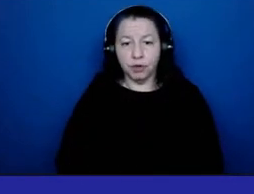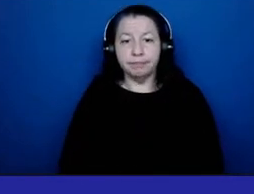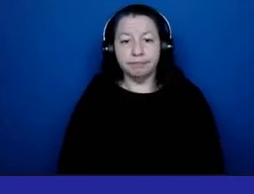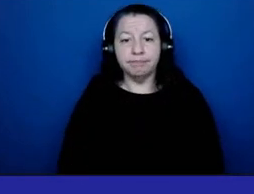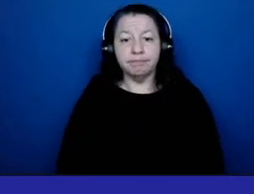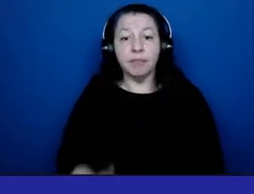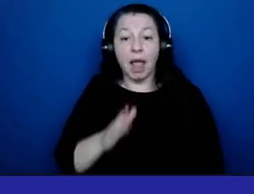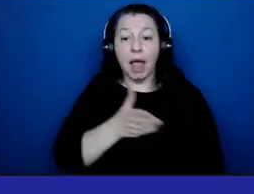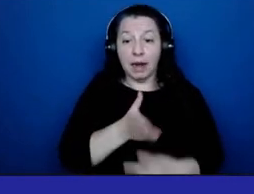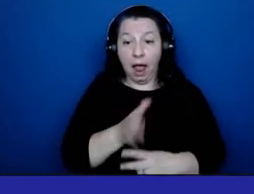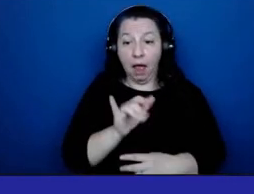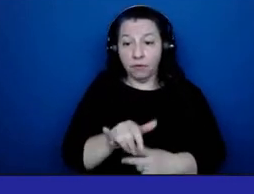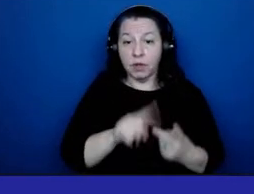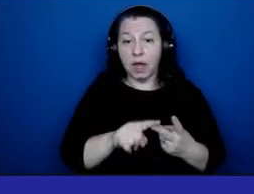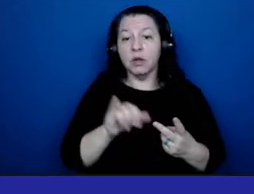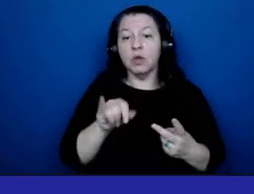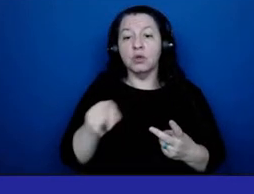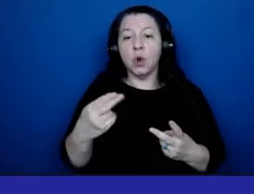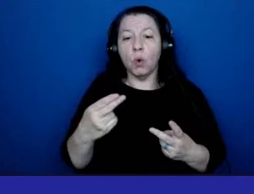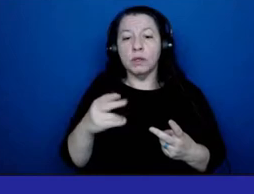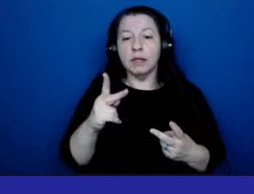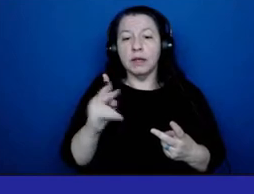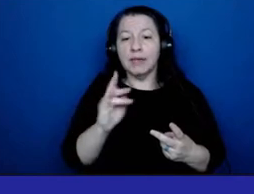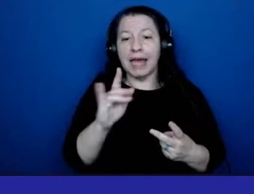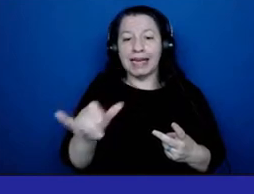And after that is Joseph Kennedy.